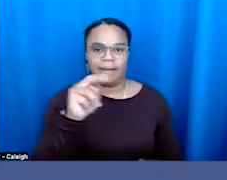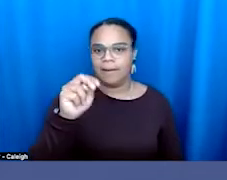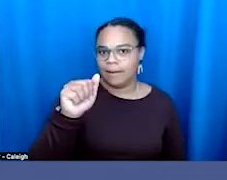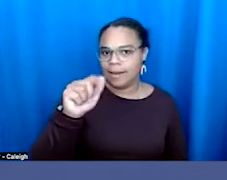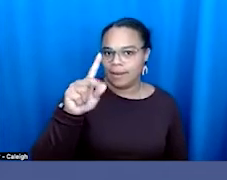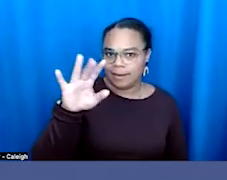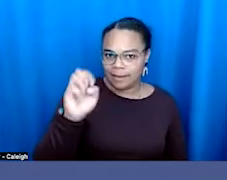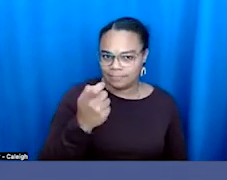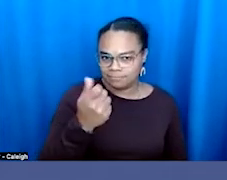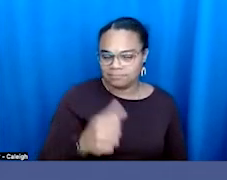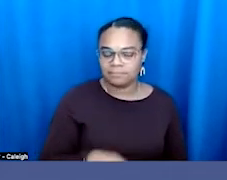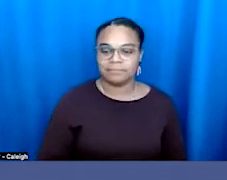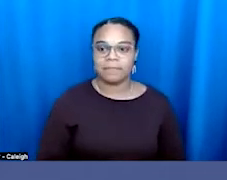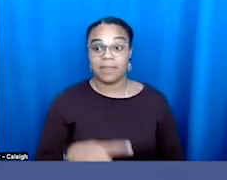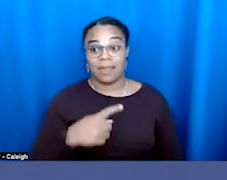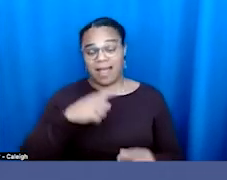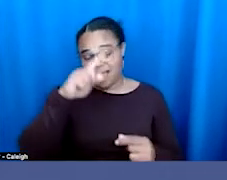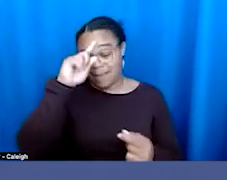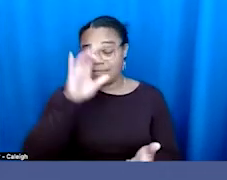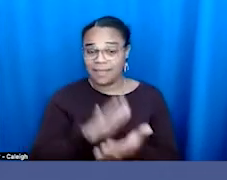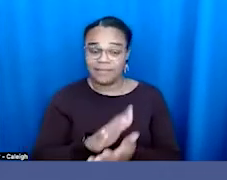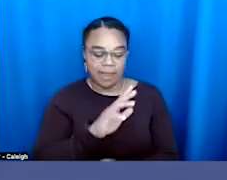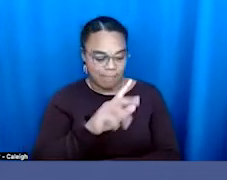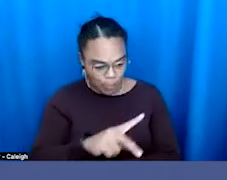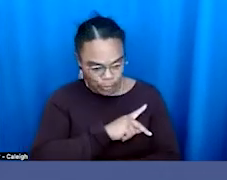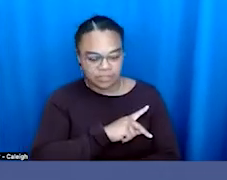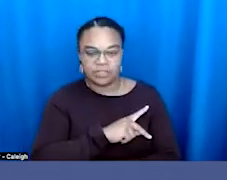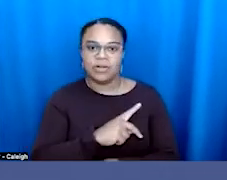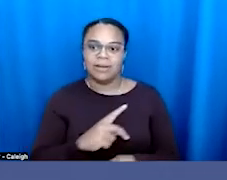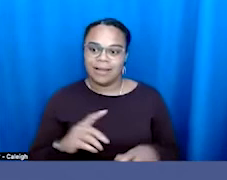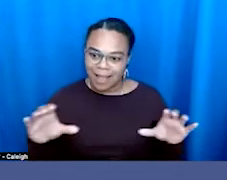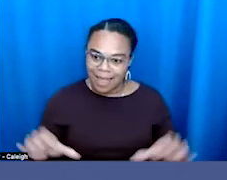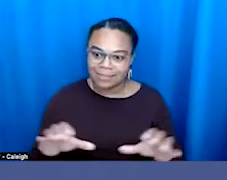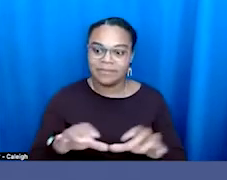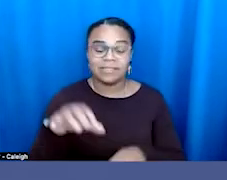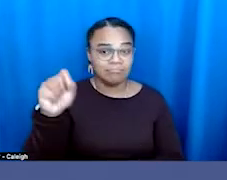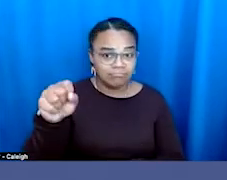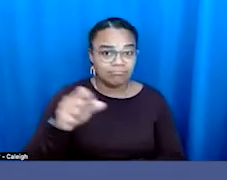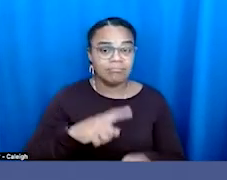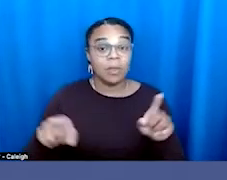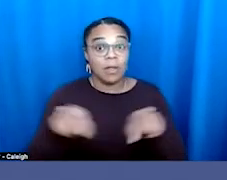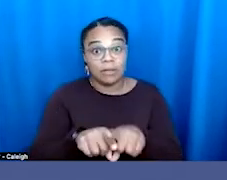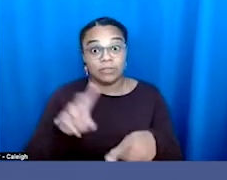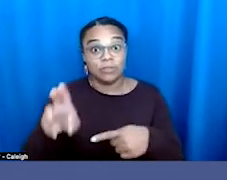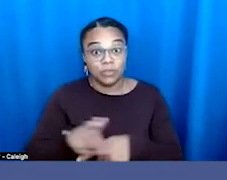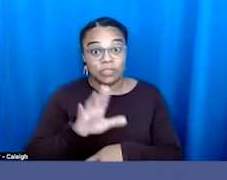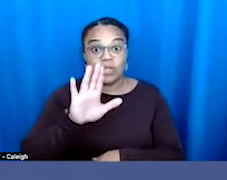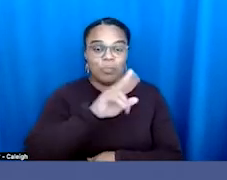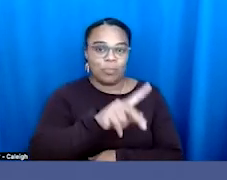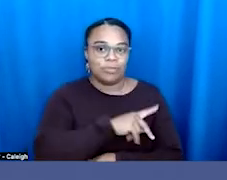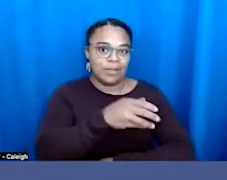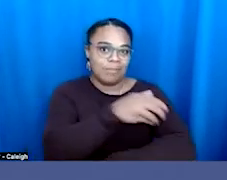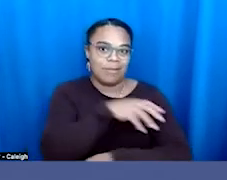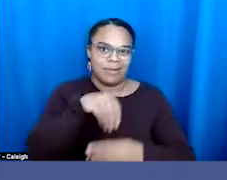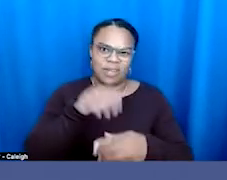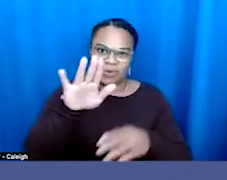deeply believe in personal activism, but also using your personal power inside of the systems that you